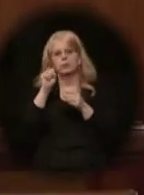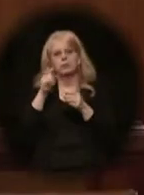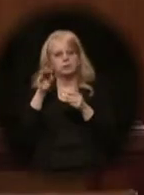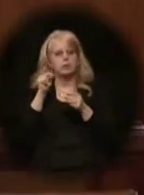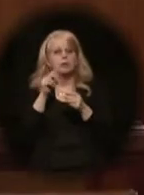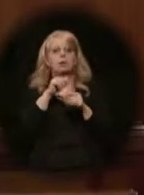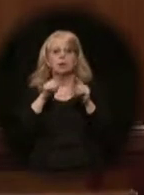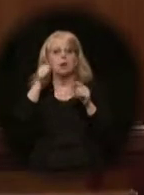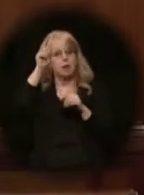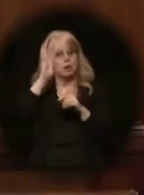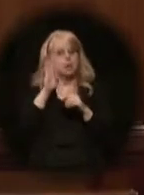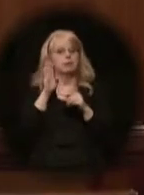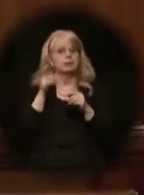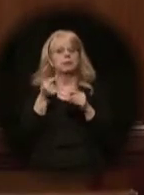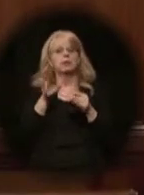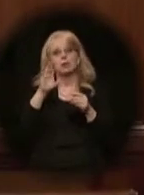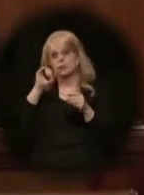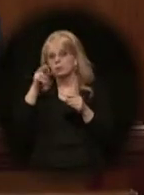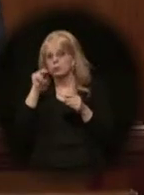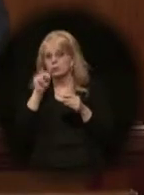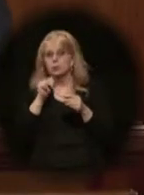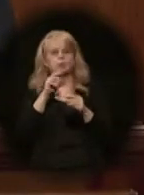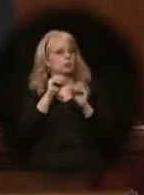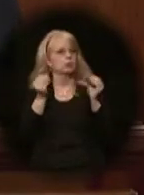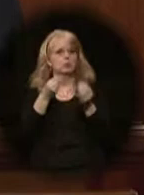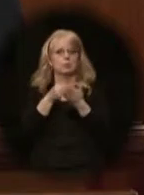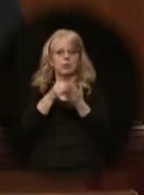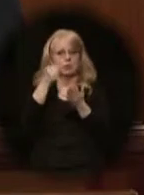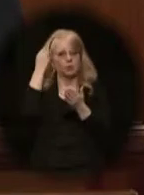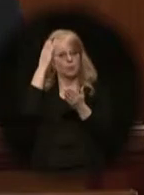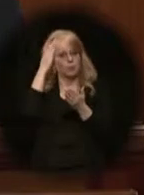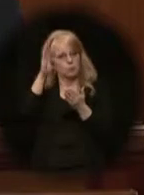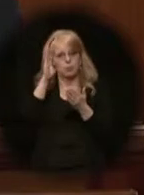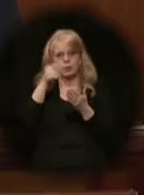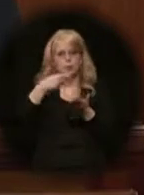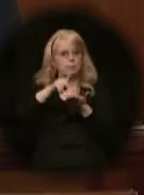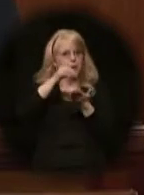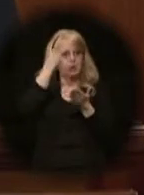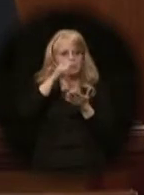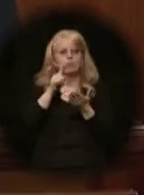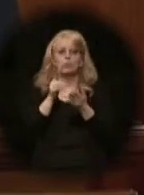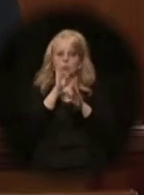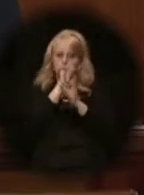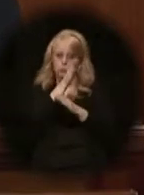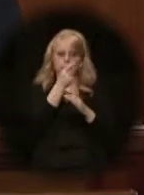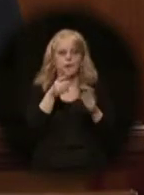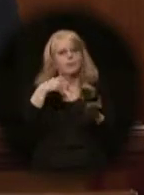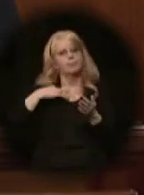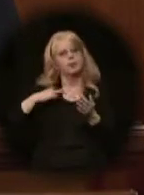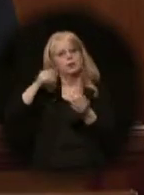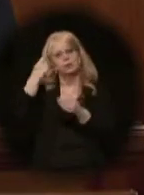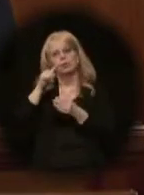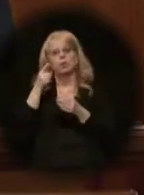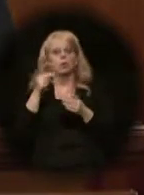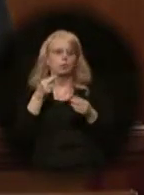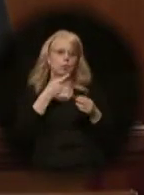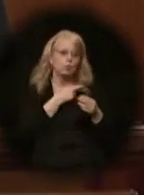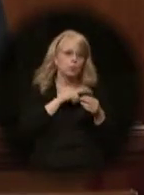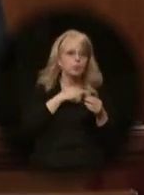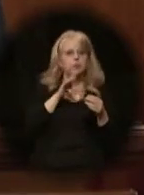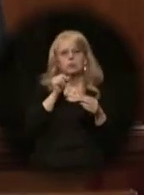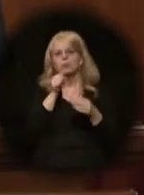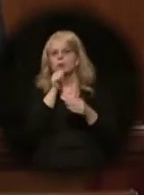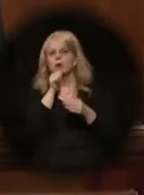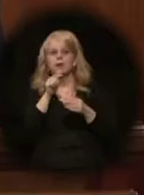Alaska's Constitution also says no money shall be paid from public funds for the direct benefit of any religious or other private